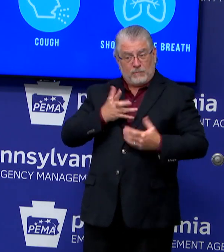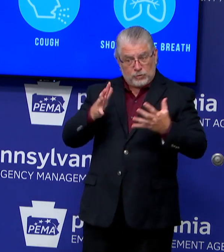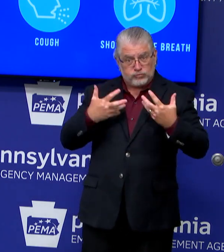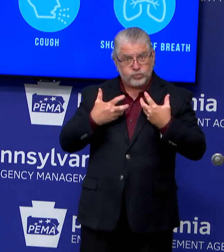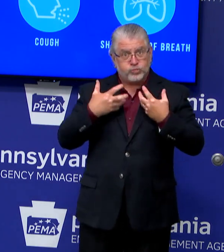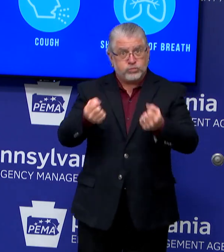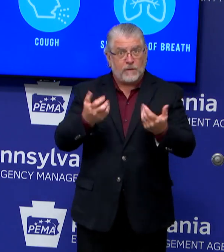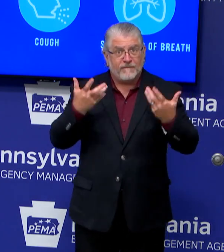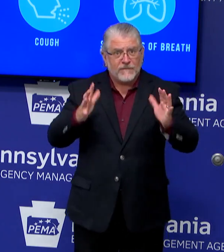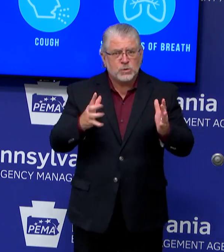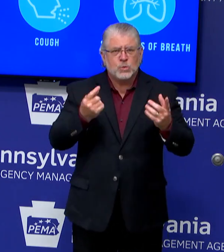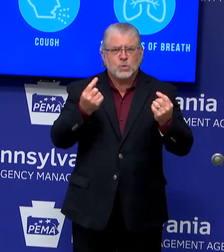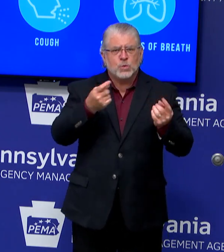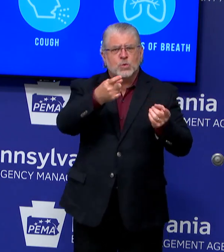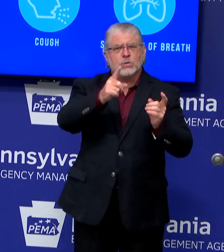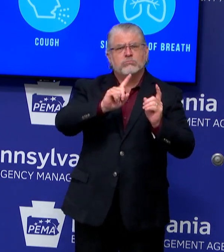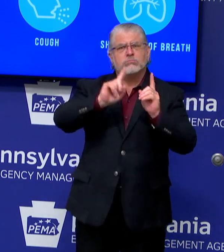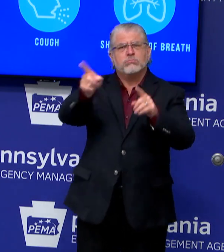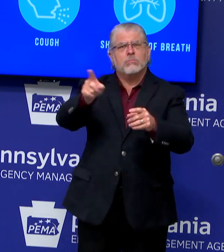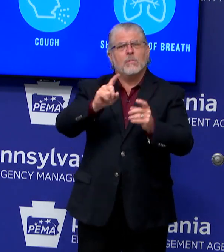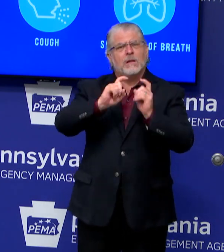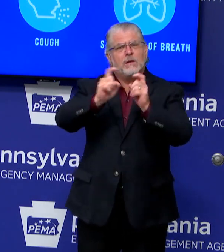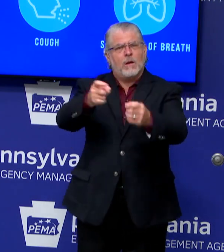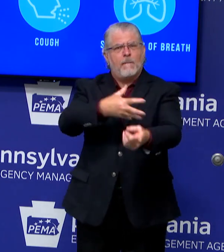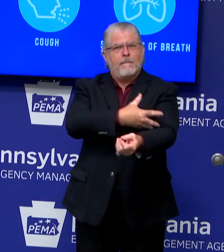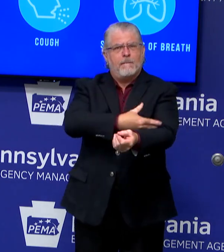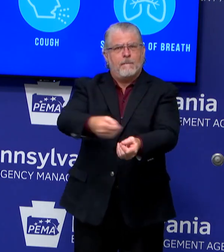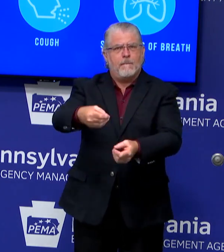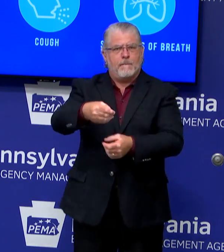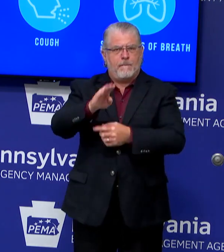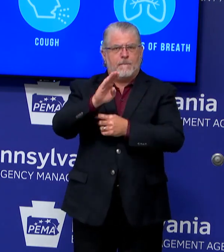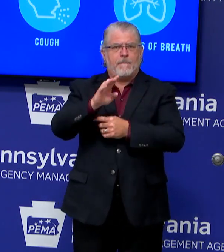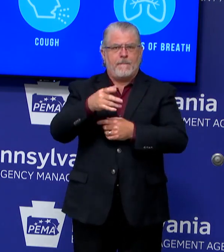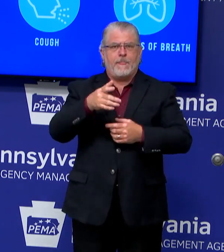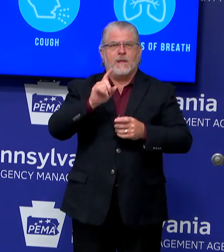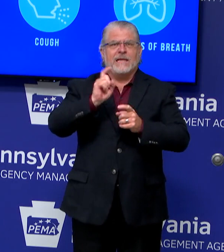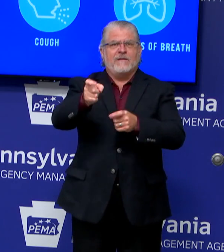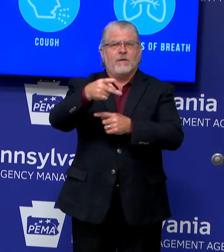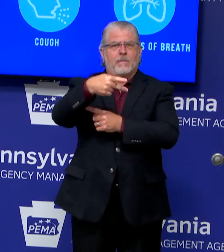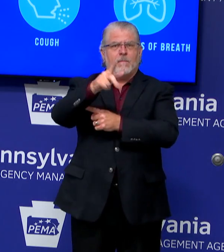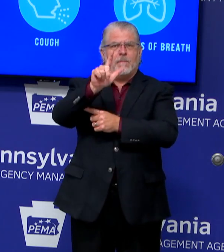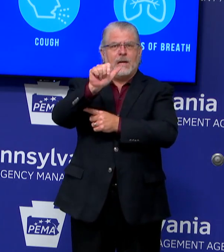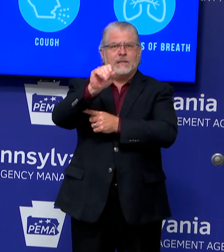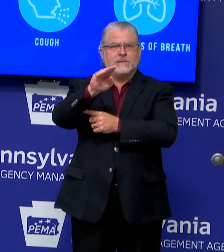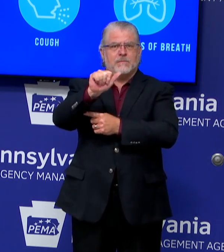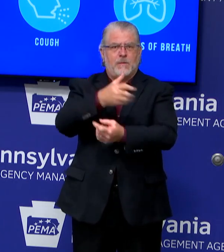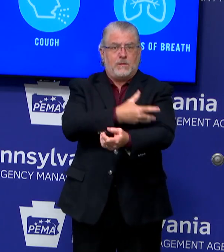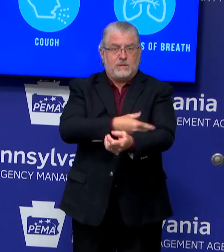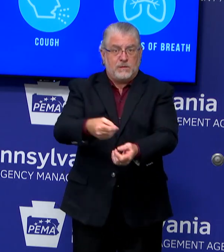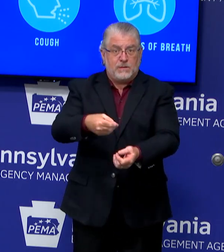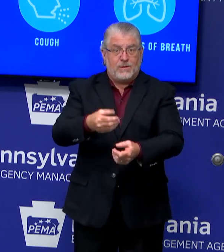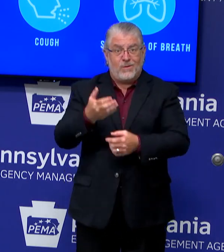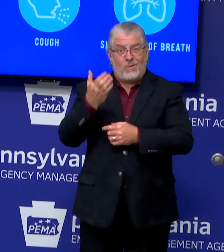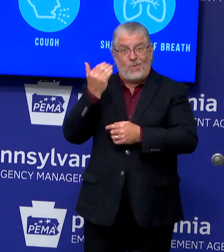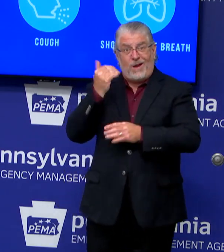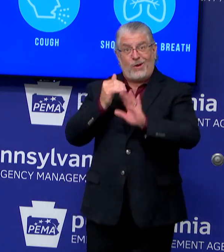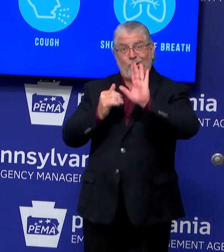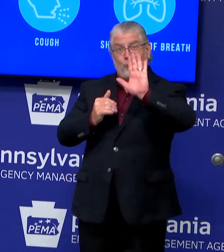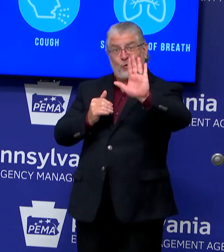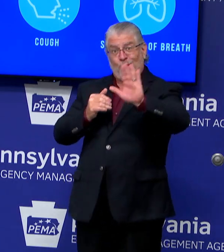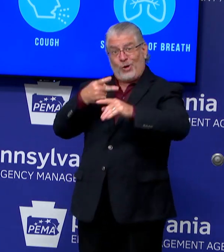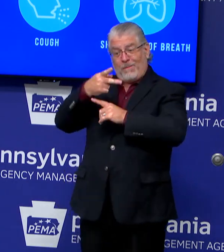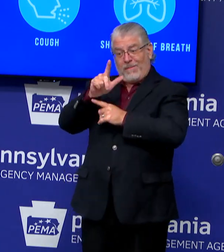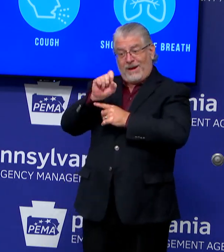donate plasma. Because you have recovered, your plasma now contains COVID-19 antibodies.